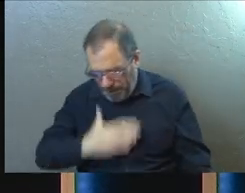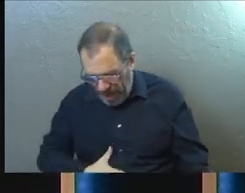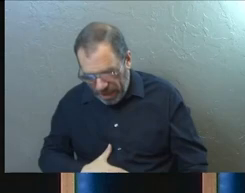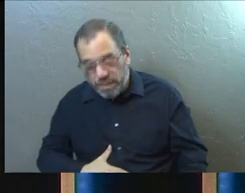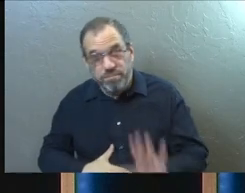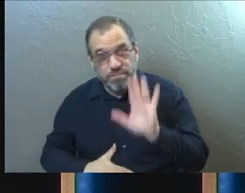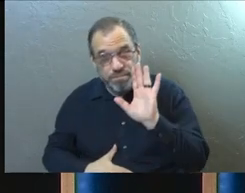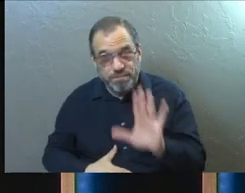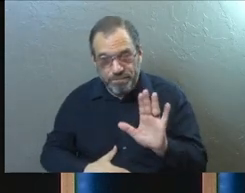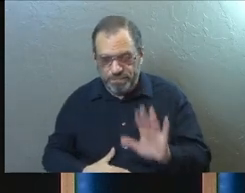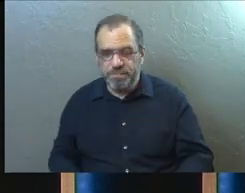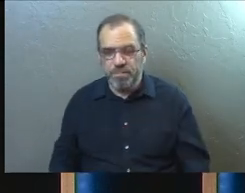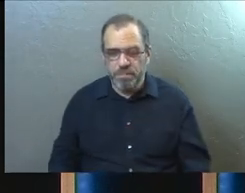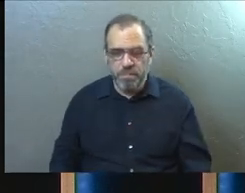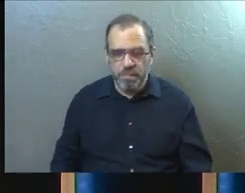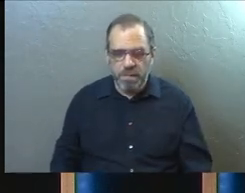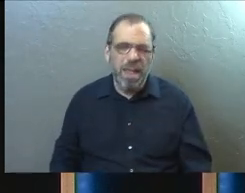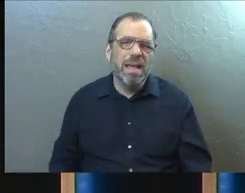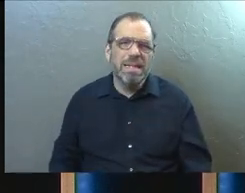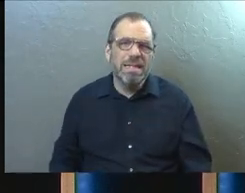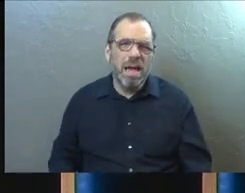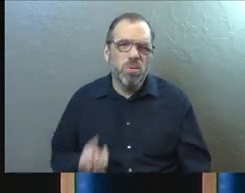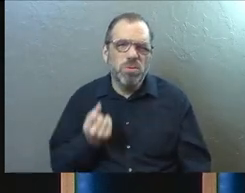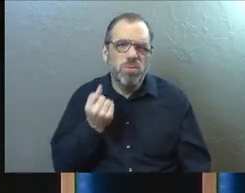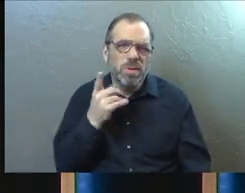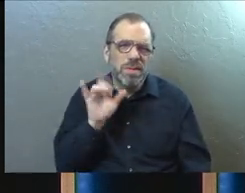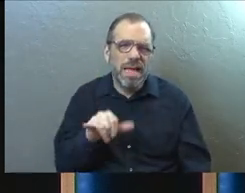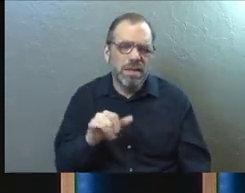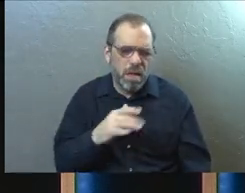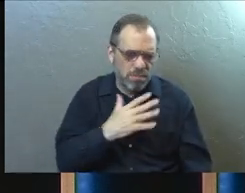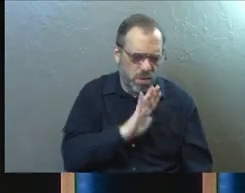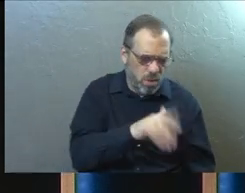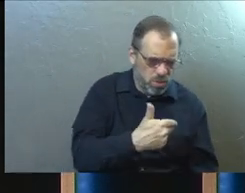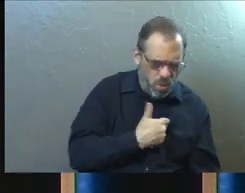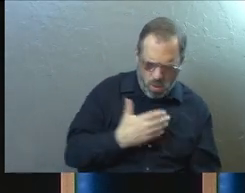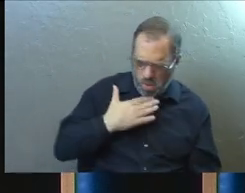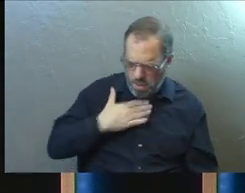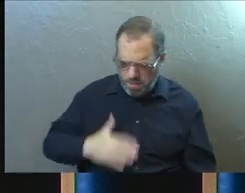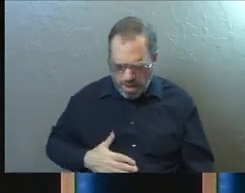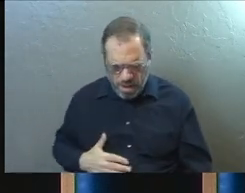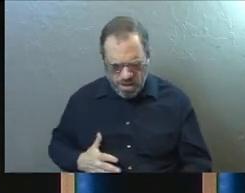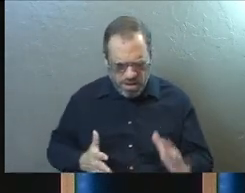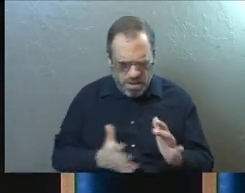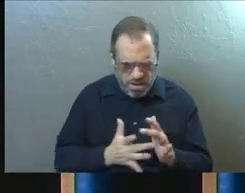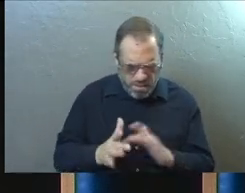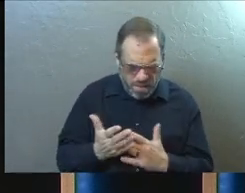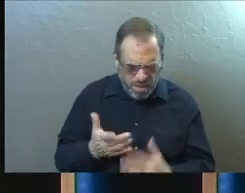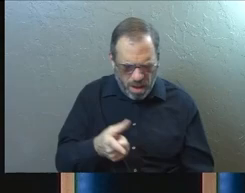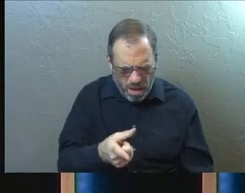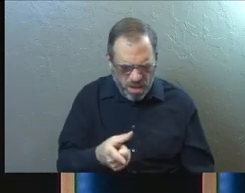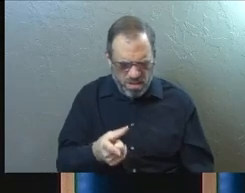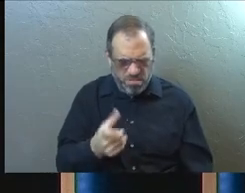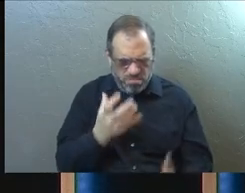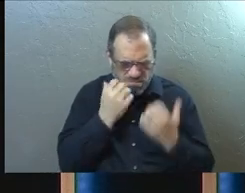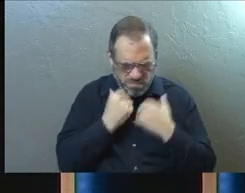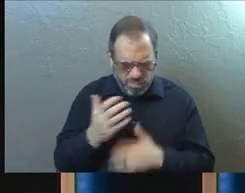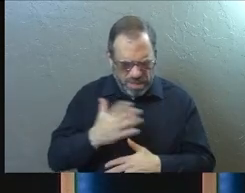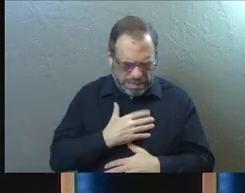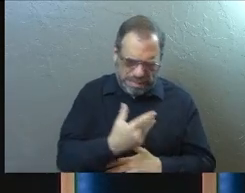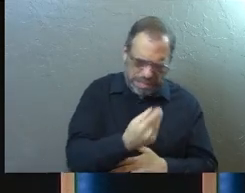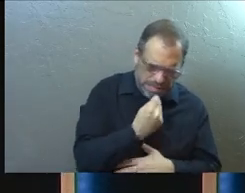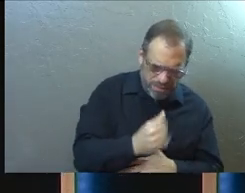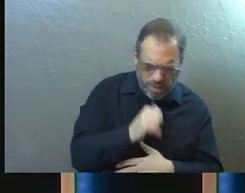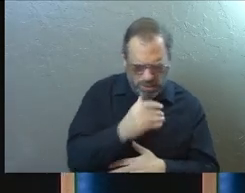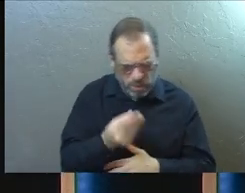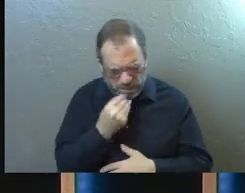body. And I think when you start to get that, so many other things start to make sense in scripture. Why does God care if I maybe eat